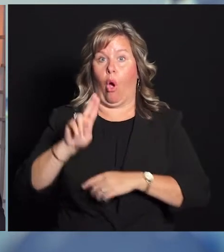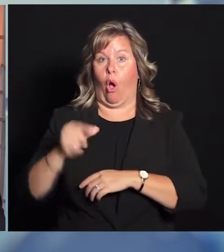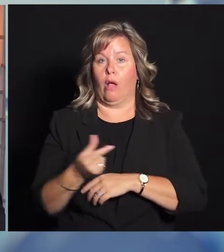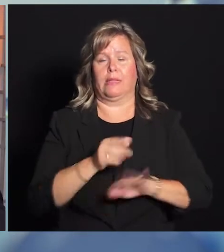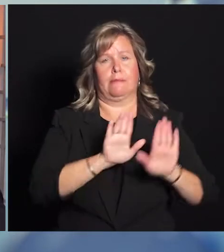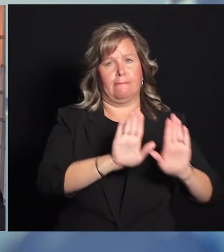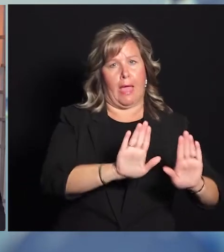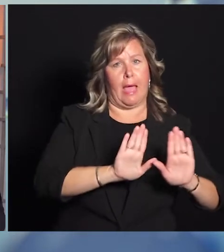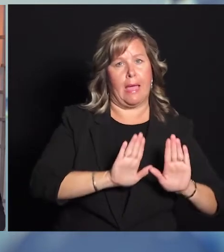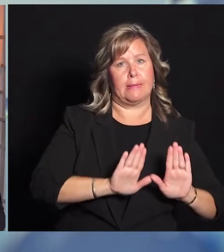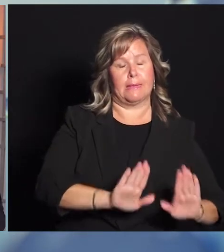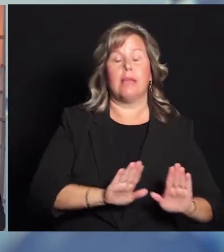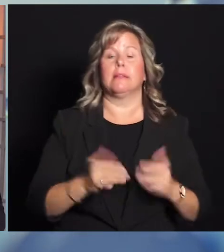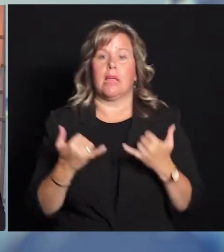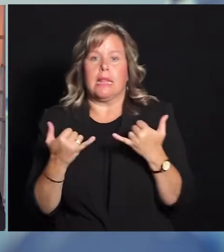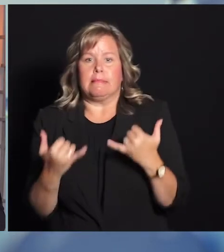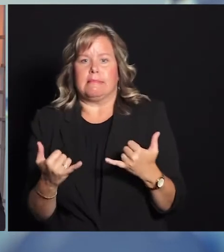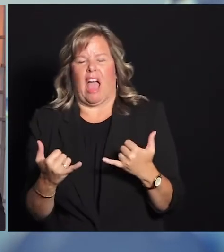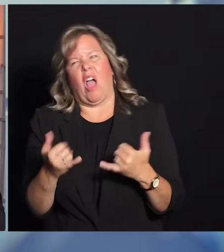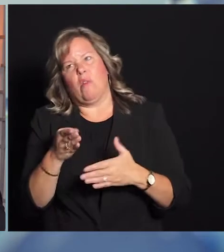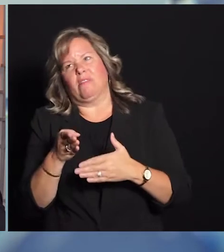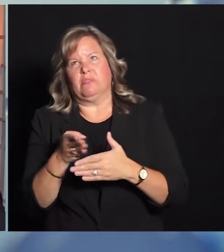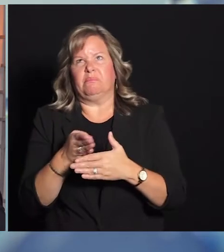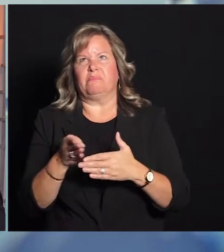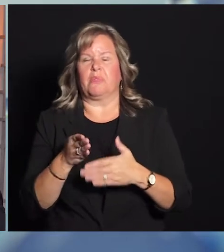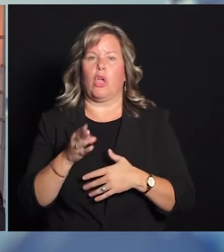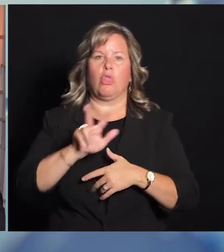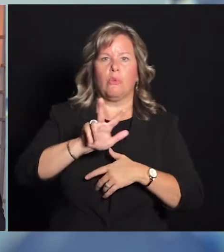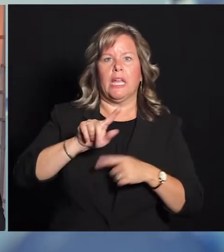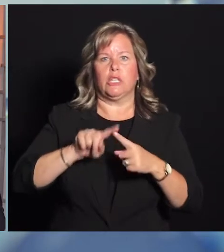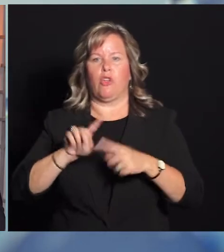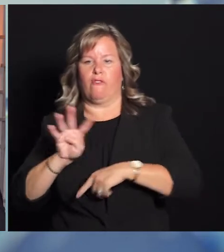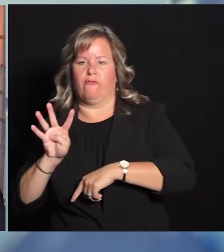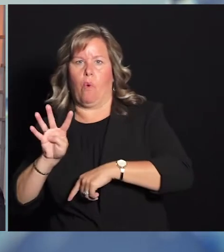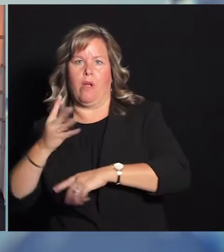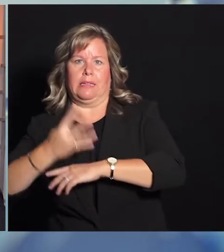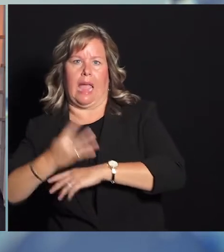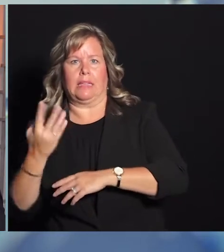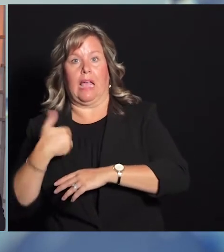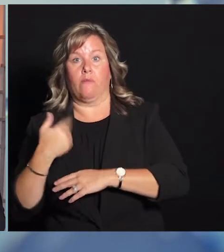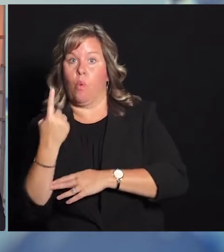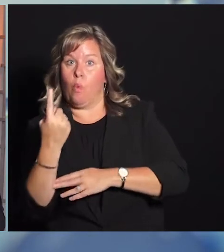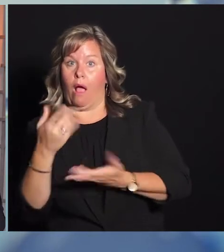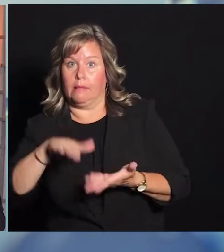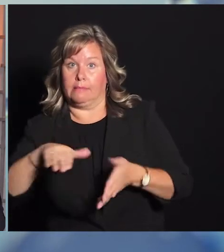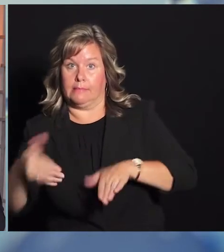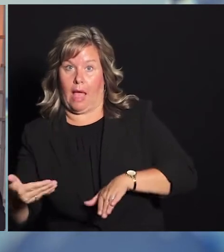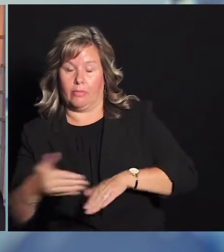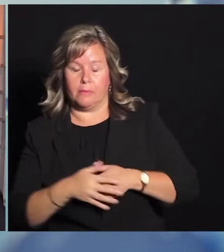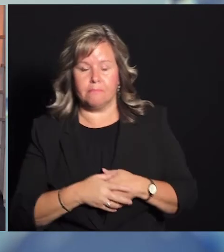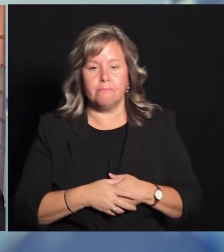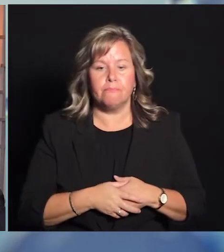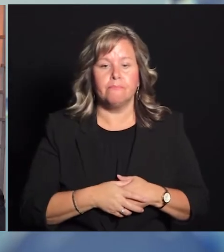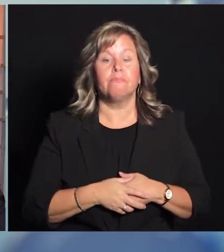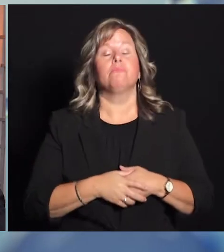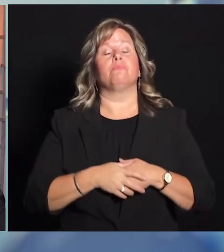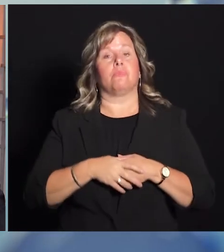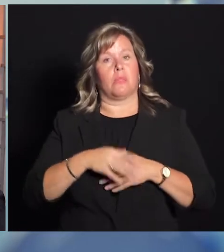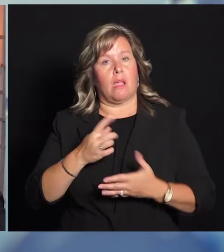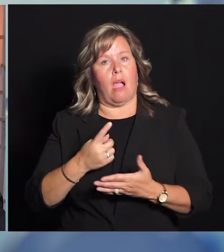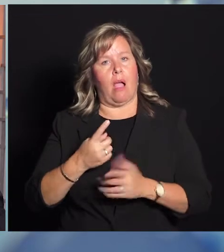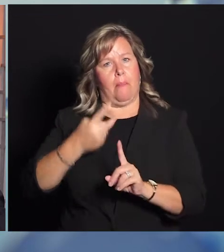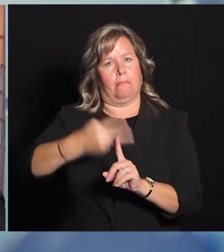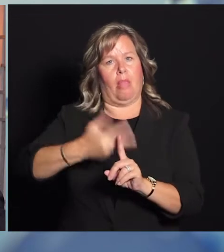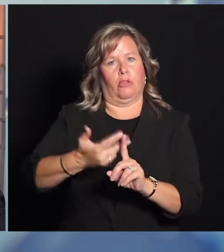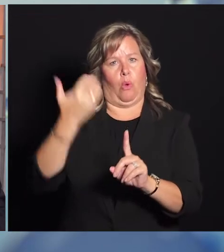fantastic. Right now we're seeing about one death every three to four days. To give you some perspective, a couple of months ago